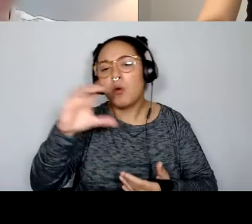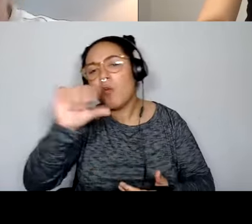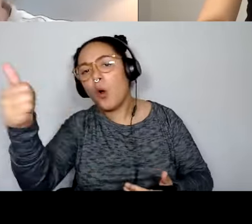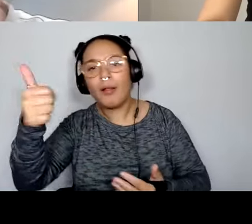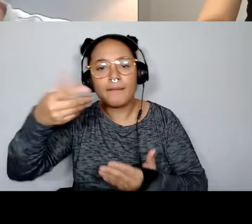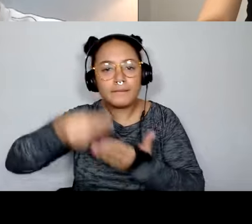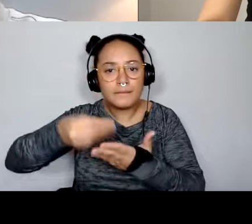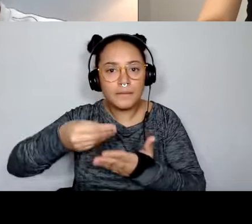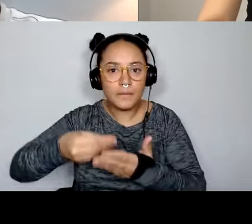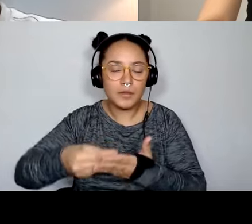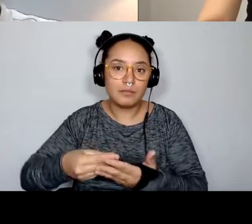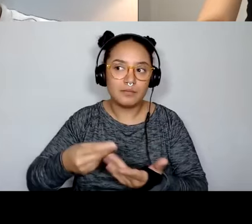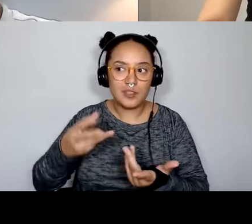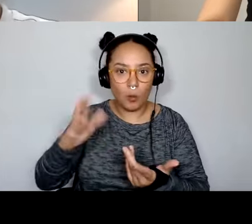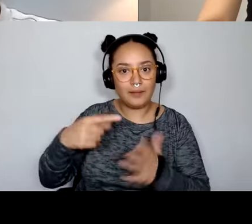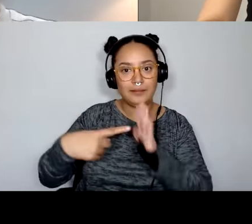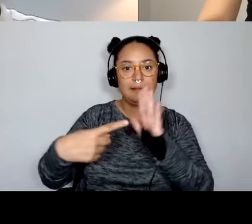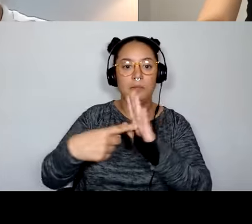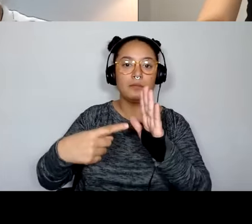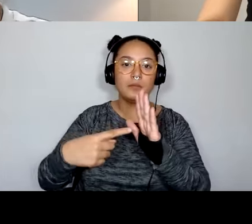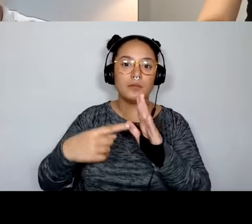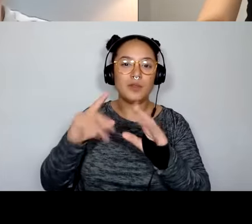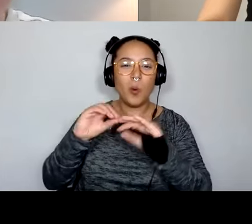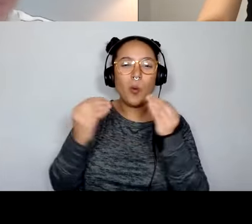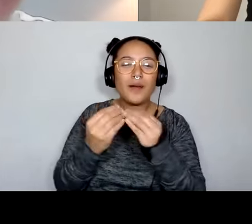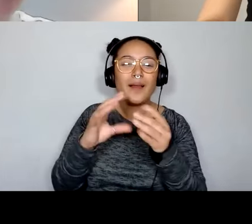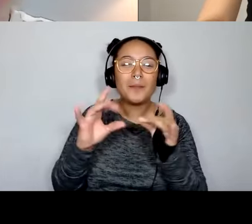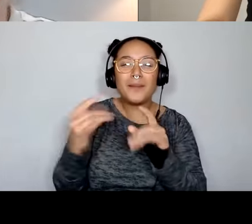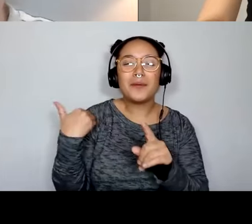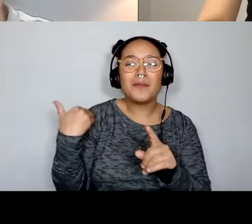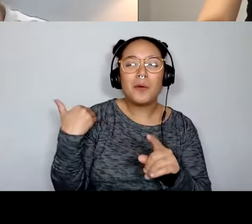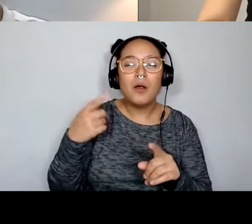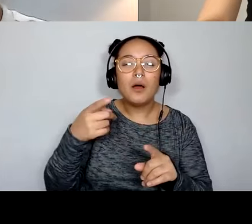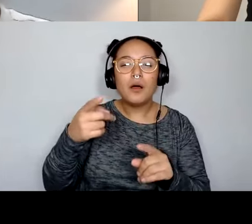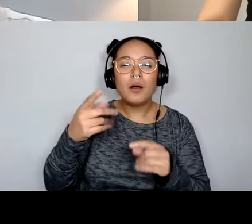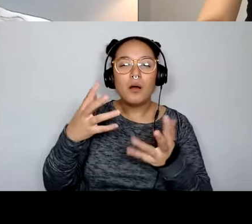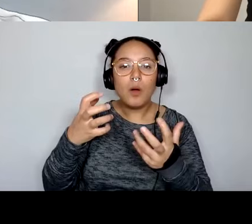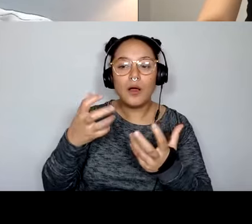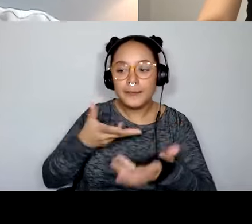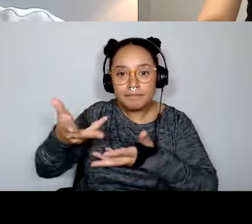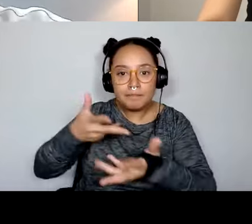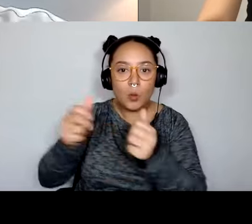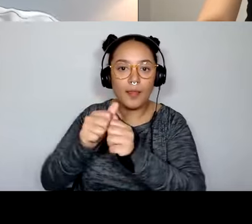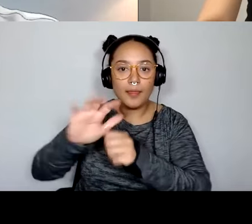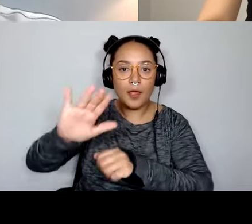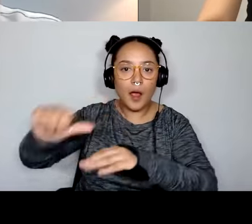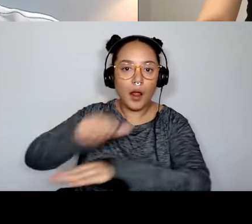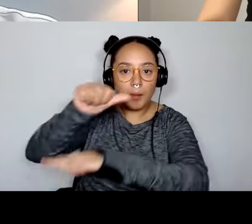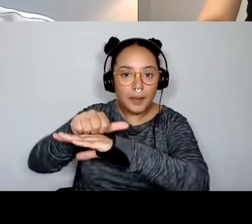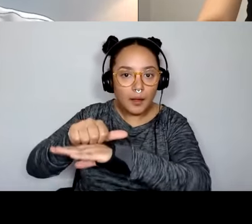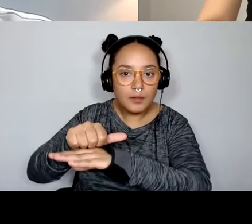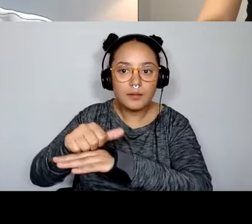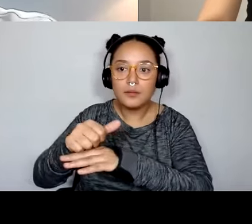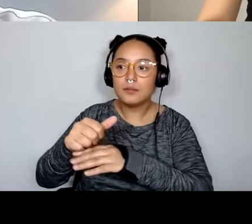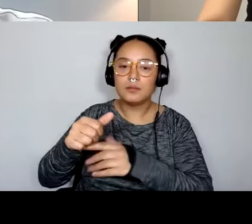there would be the alumni organization or the organization that I mentioned that, um, was looking to engage their alumni. Um, the recommendation